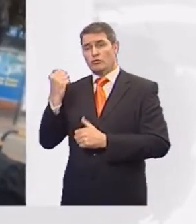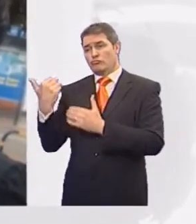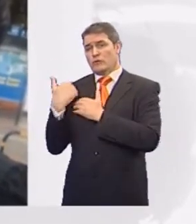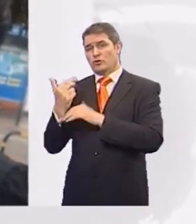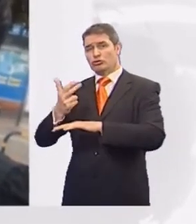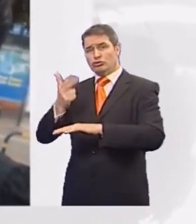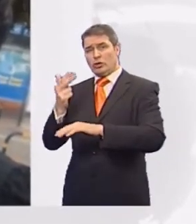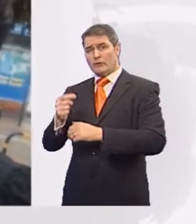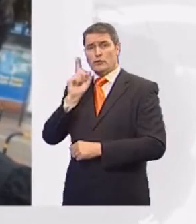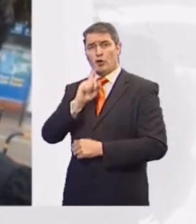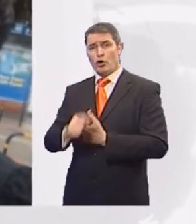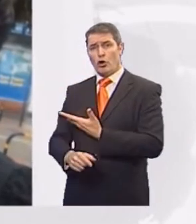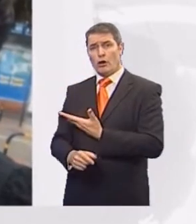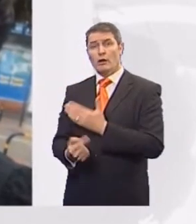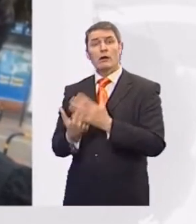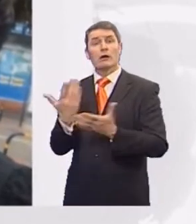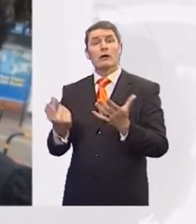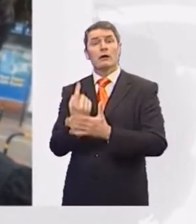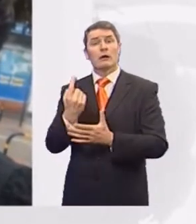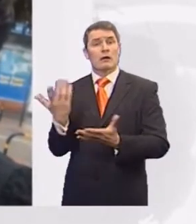girl is shot dead in London.